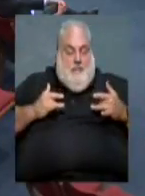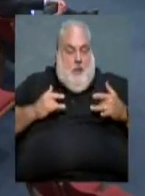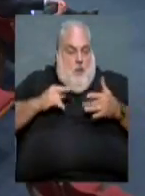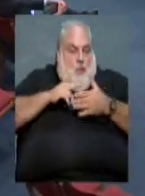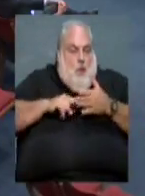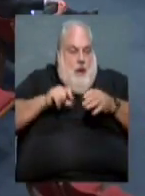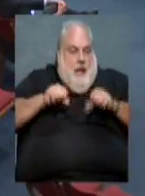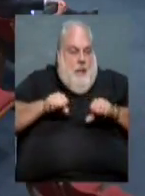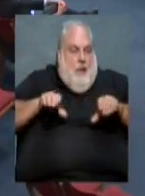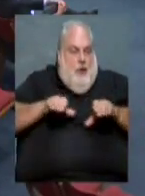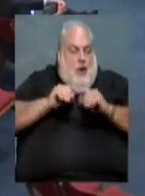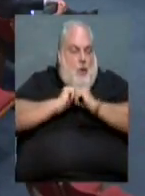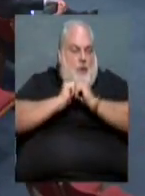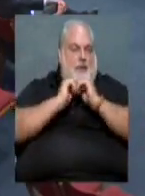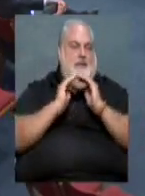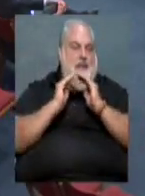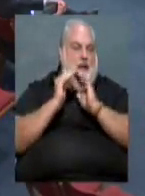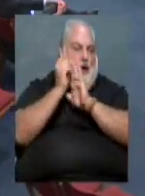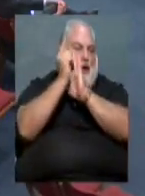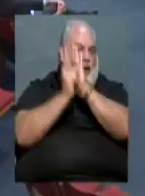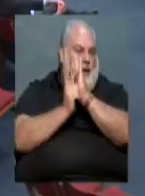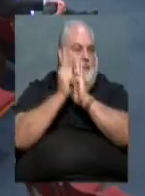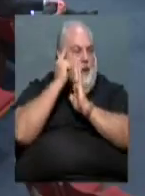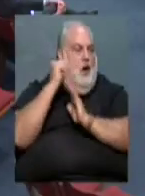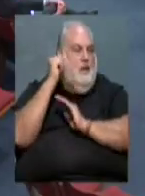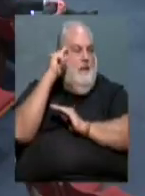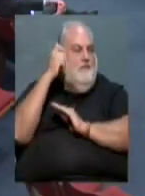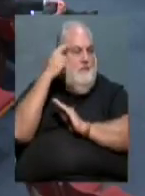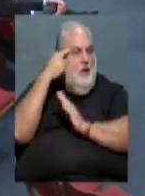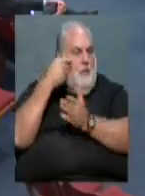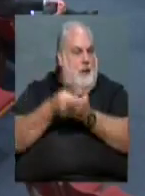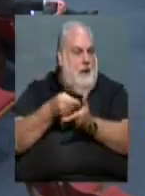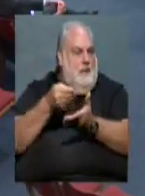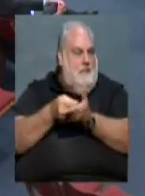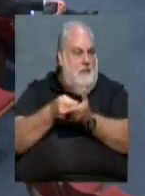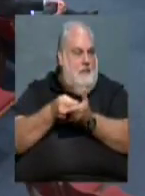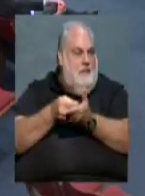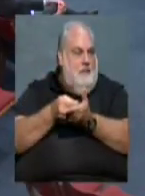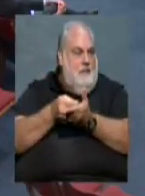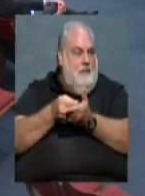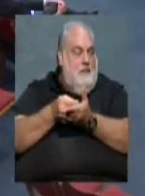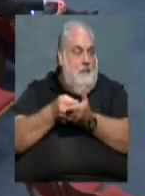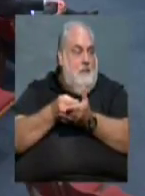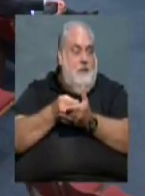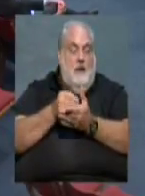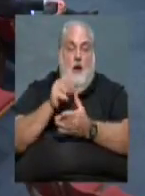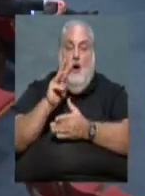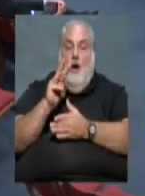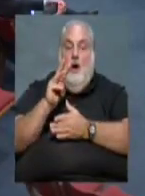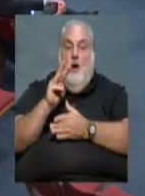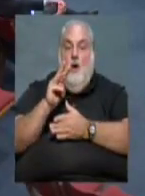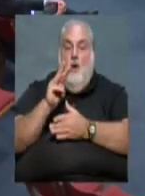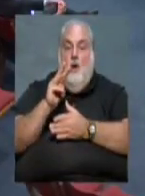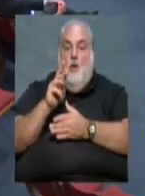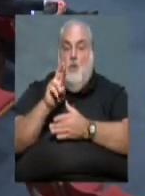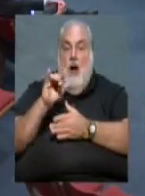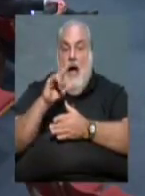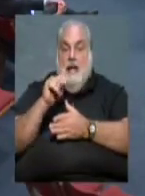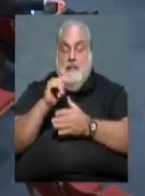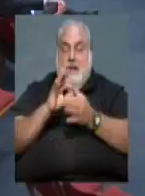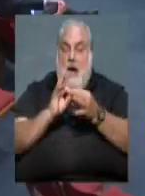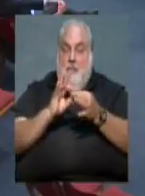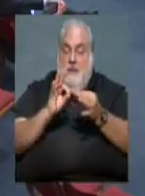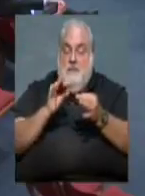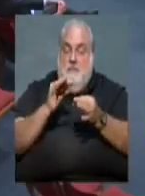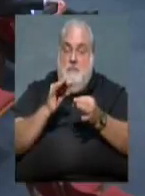enforcement of our ordinances because of the preemption doctrine. But, Mayor, the foreclosure program, if we can get it implemented,